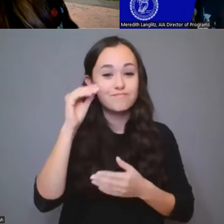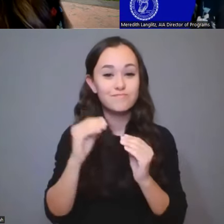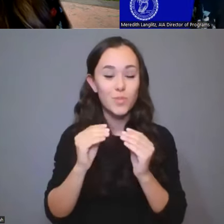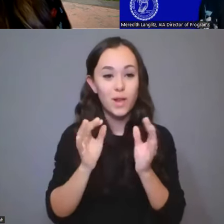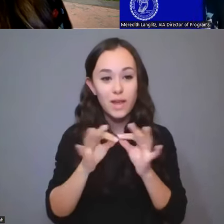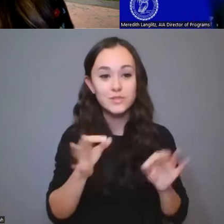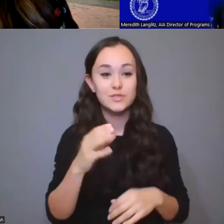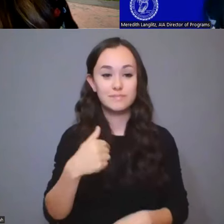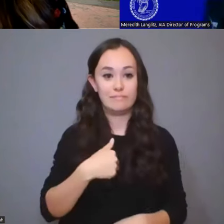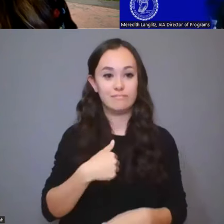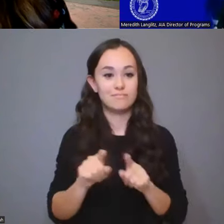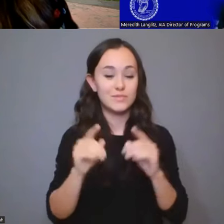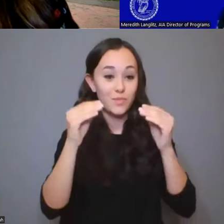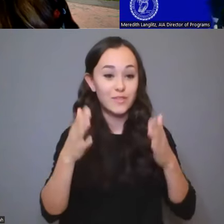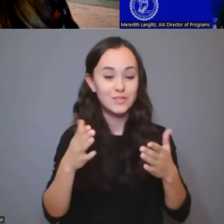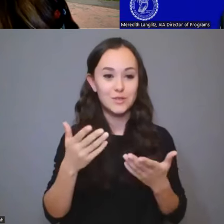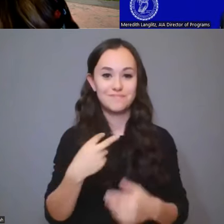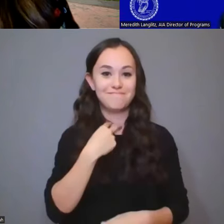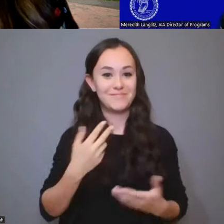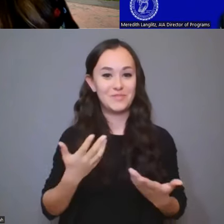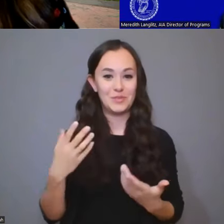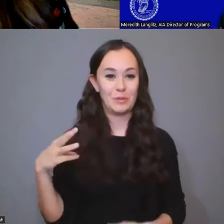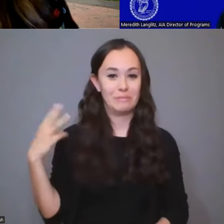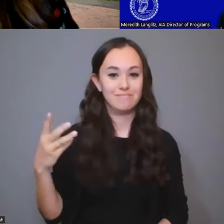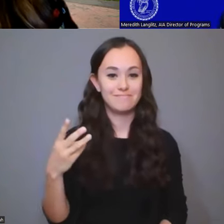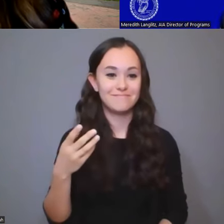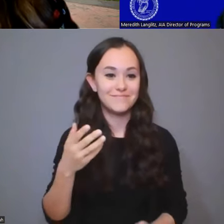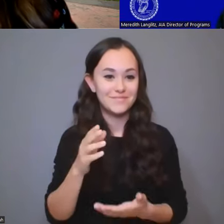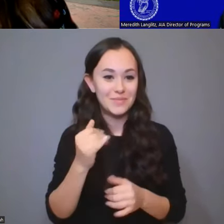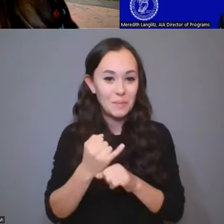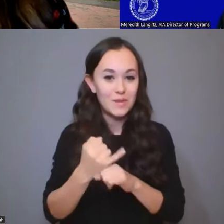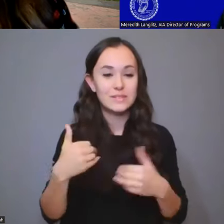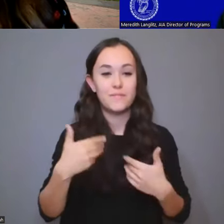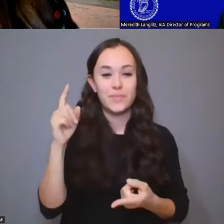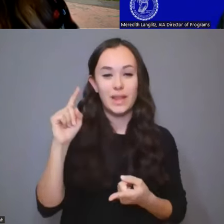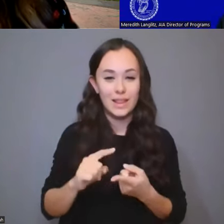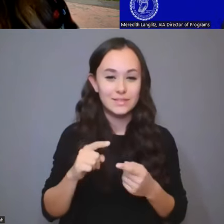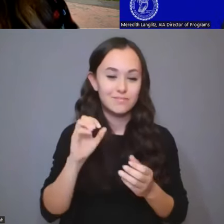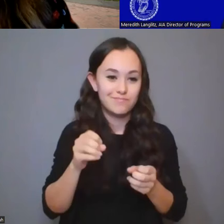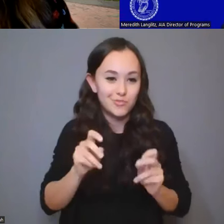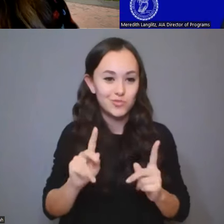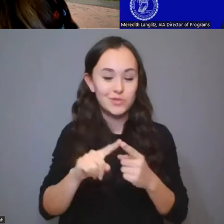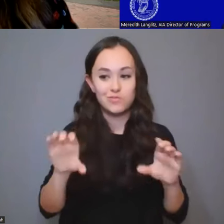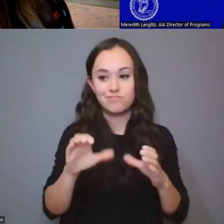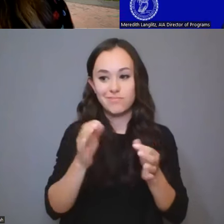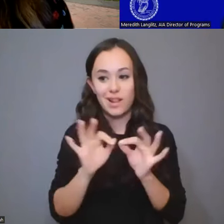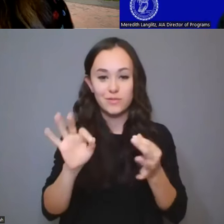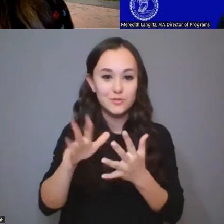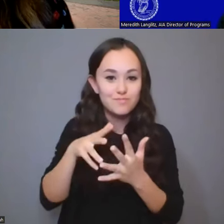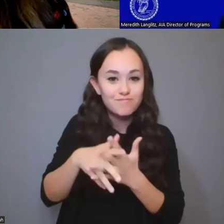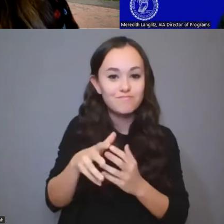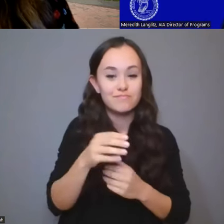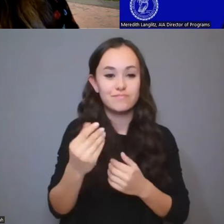me as a professor stuck here at UW campus, I have a little less opportunity to do language immersion and integrate language more into our daily